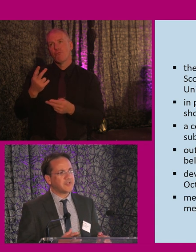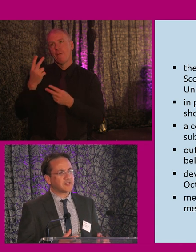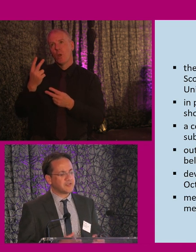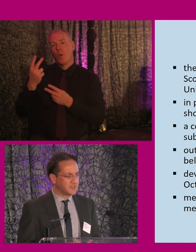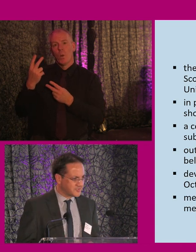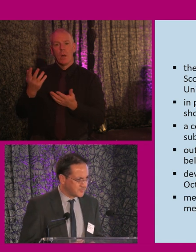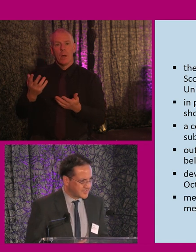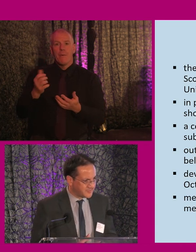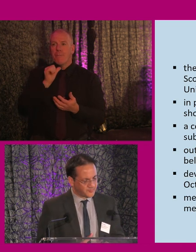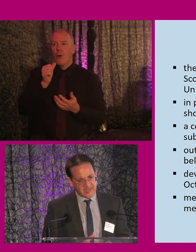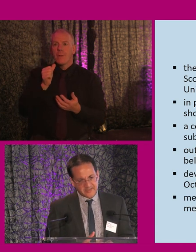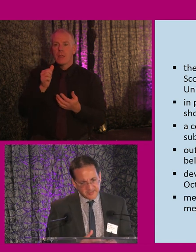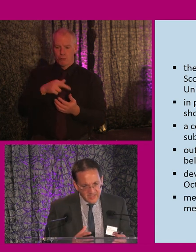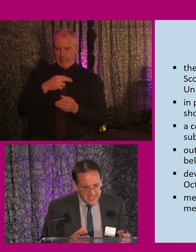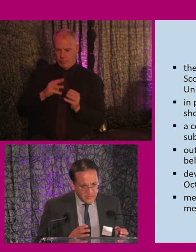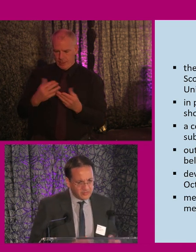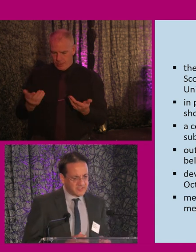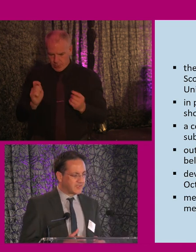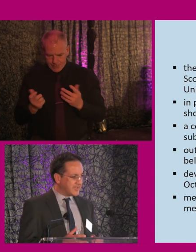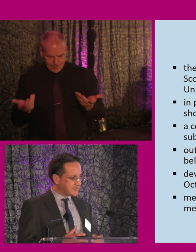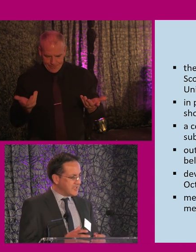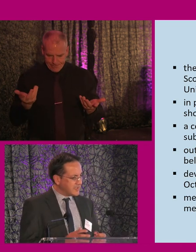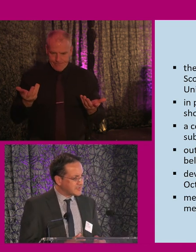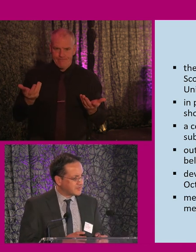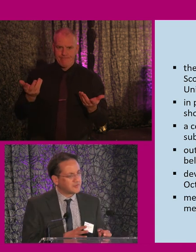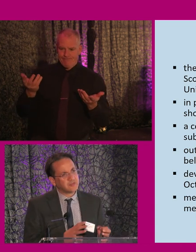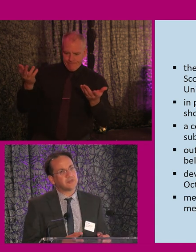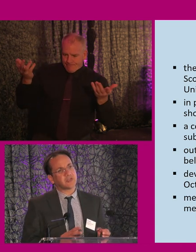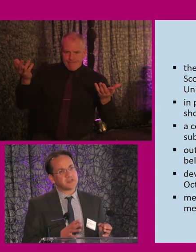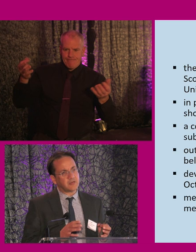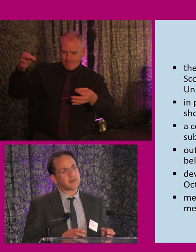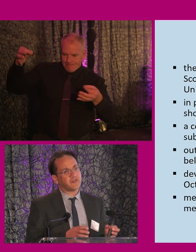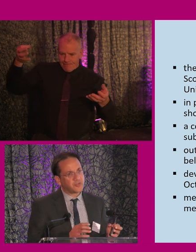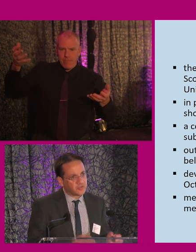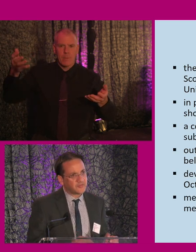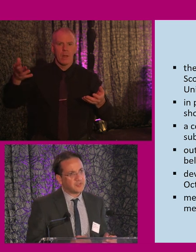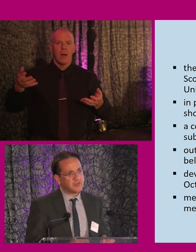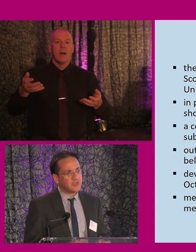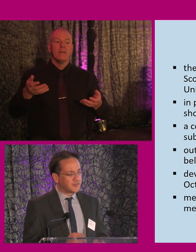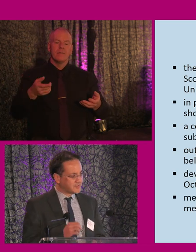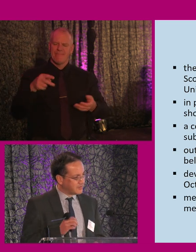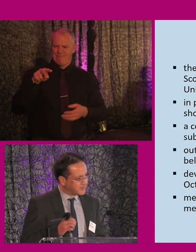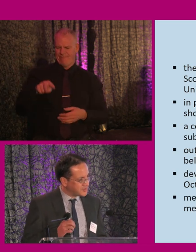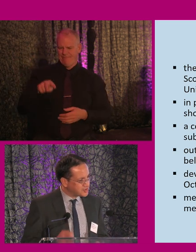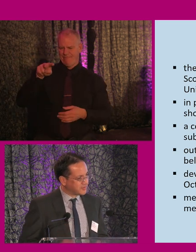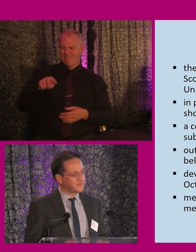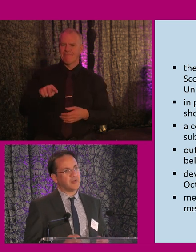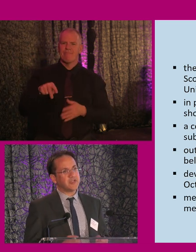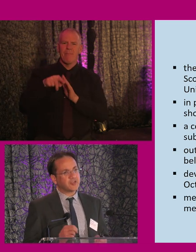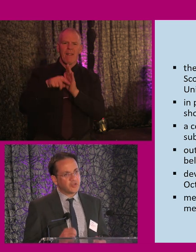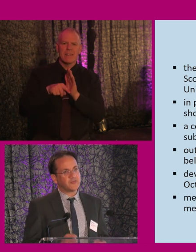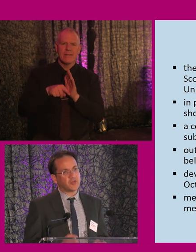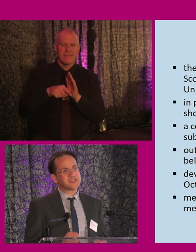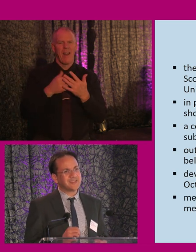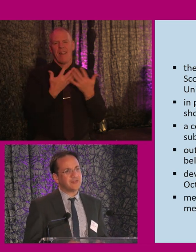and very little in terms of substantive practice. So we looked at this and said, well, look, there's a lot the government could have done. There's a lot that it should have done.